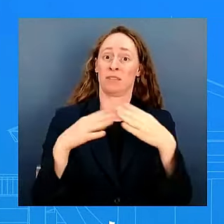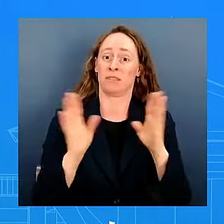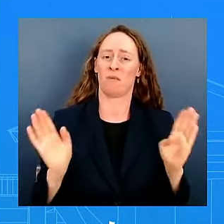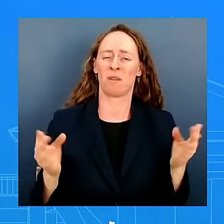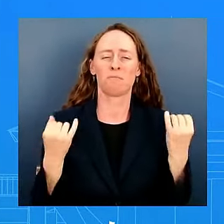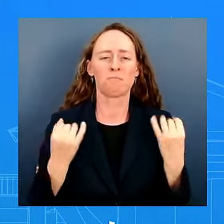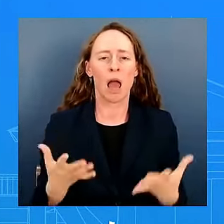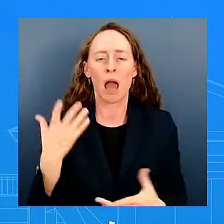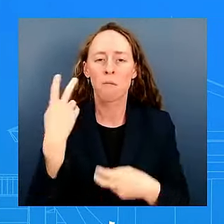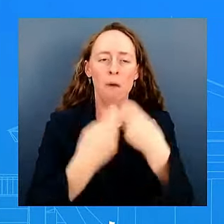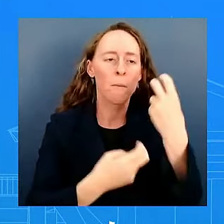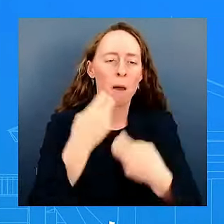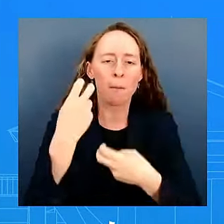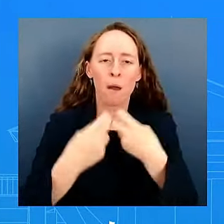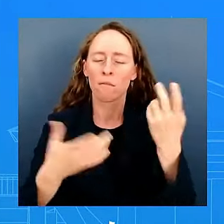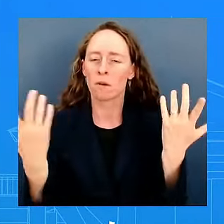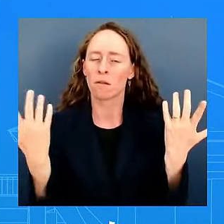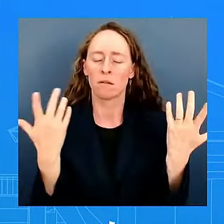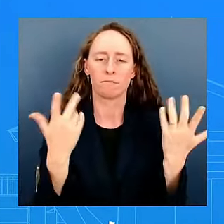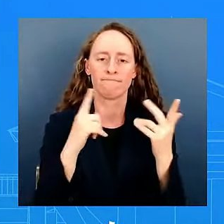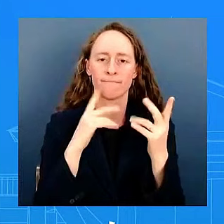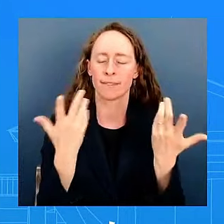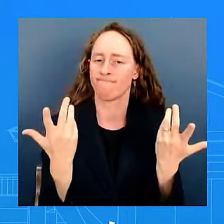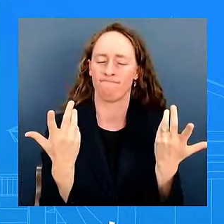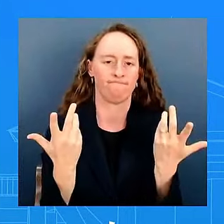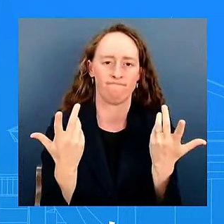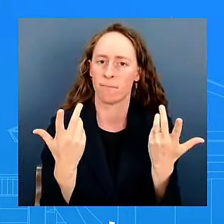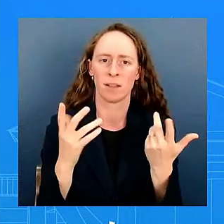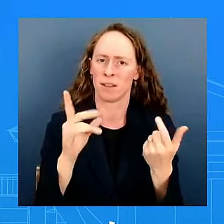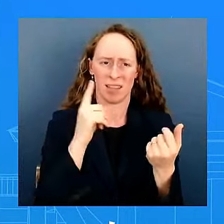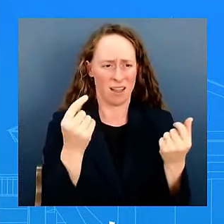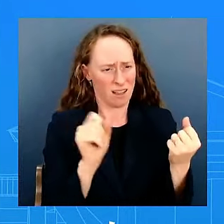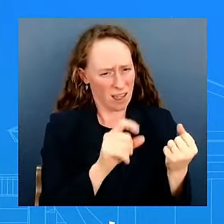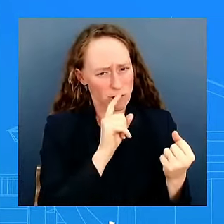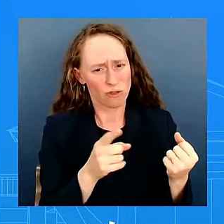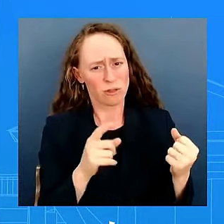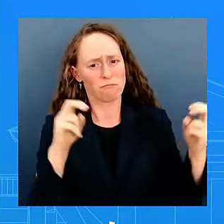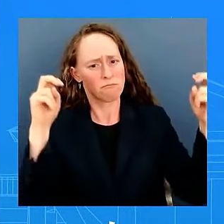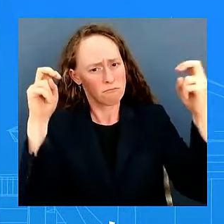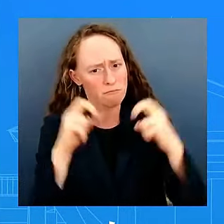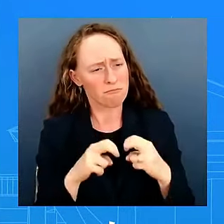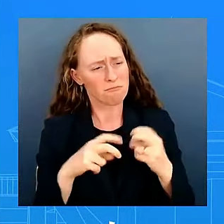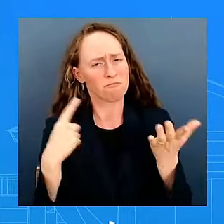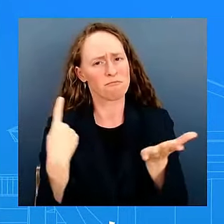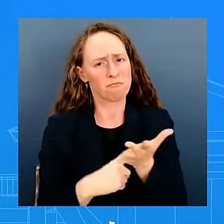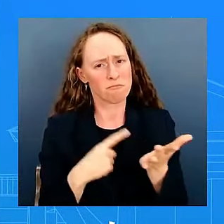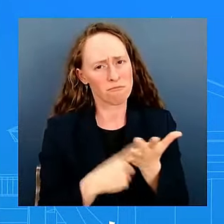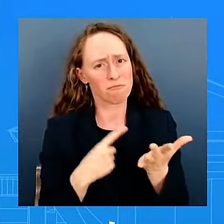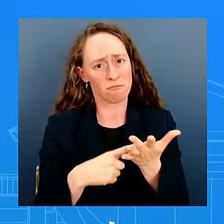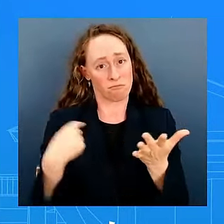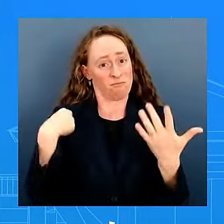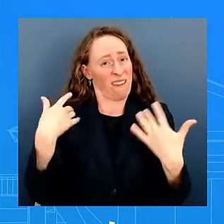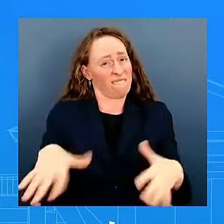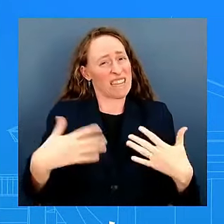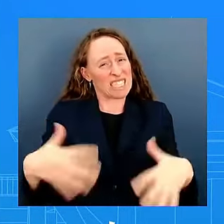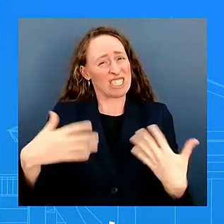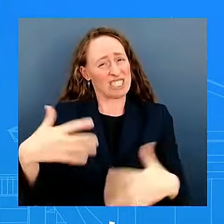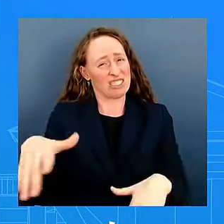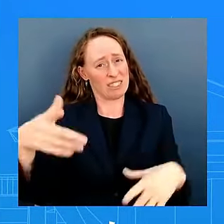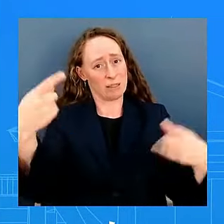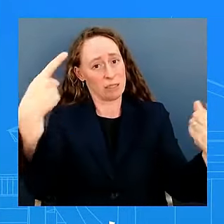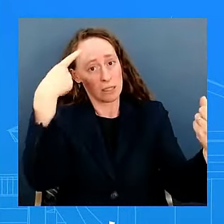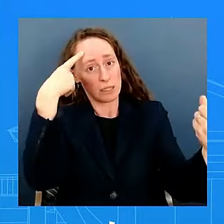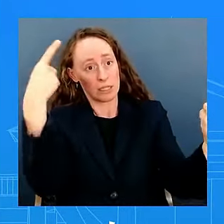table or they don't even have to there's a deal there is a border deal a bipartisan border deal they can vote on it